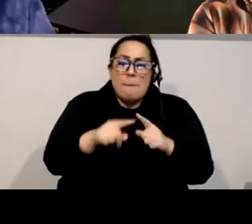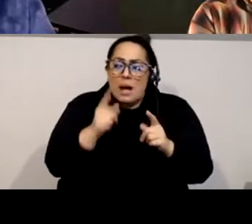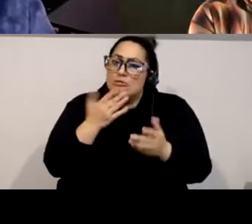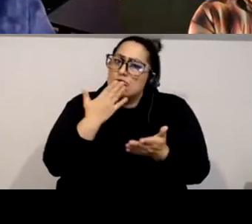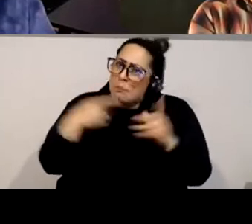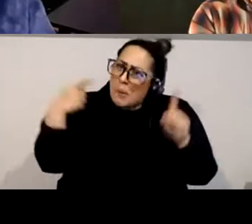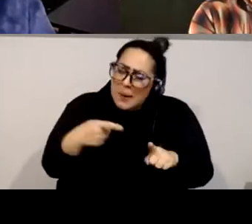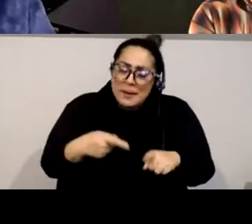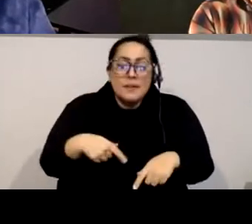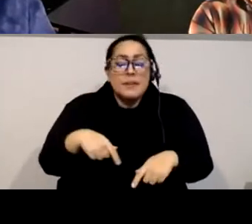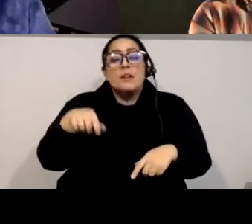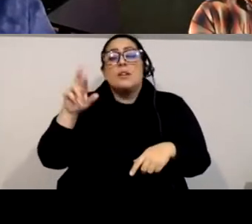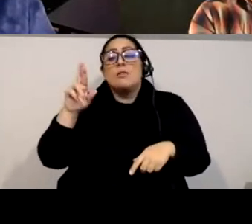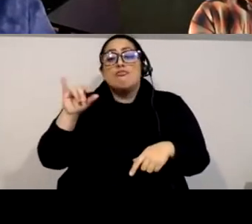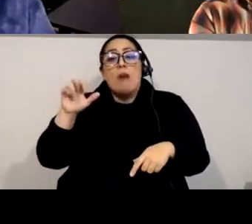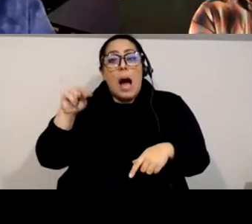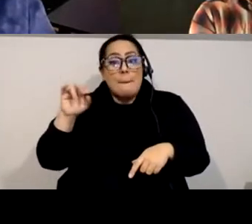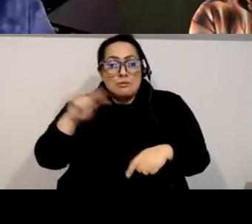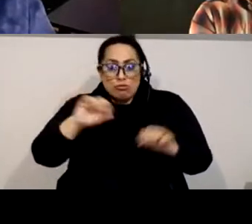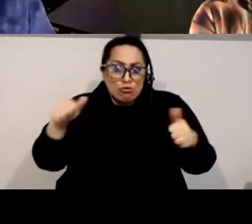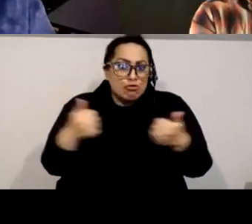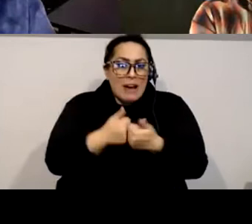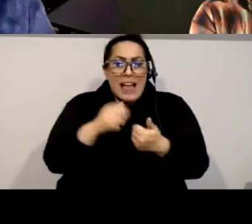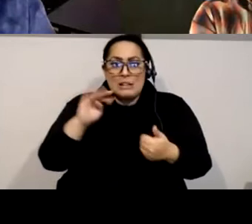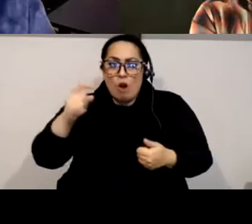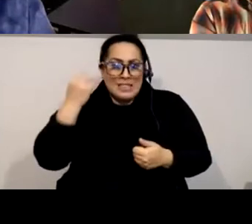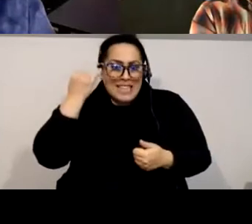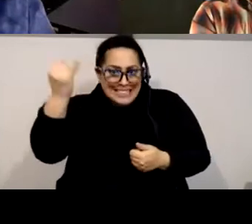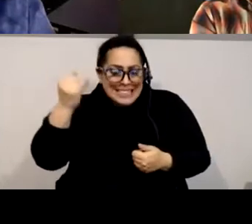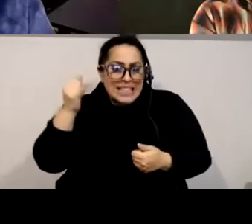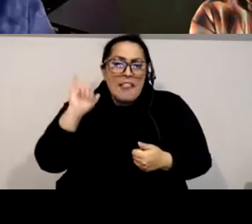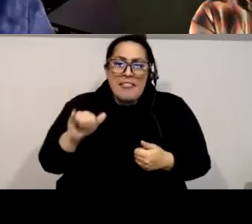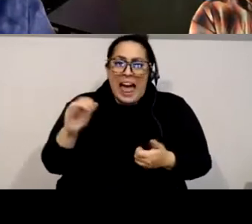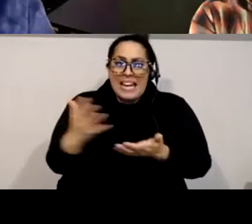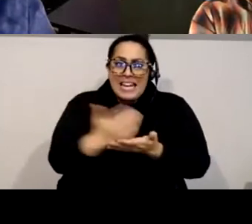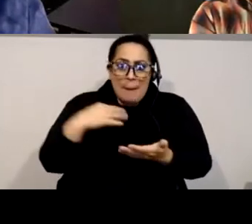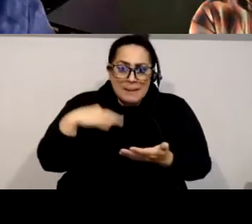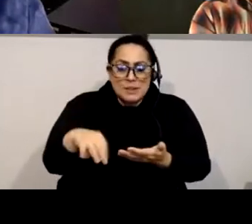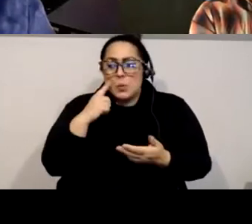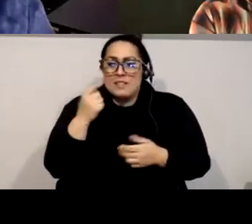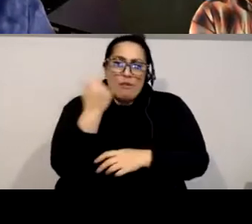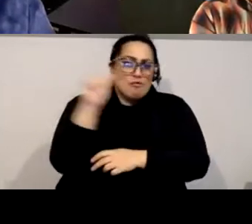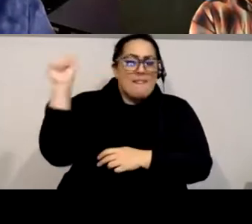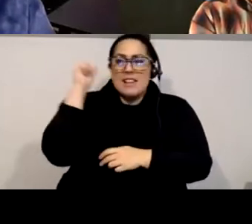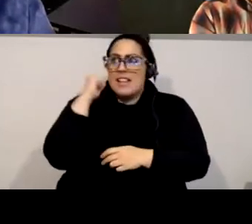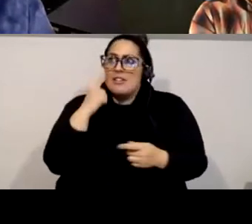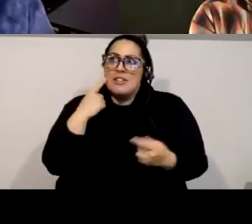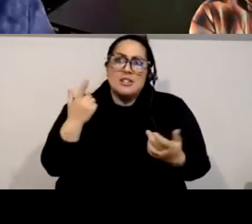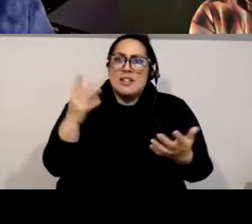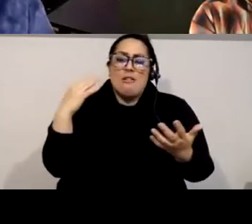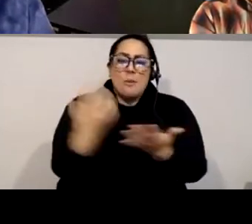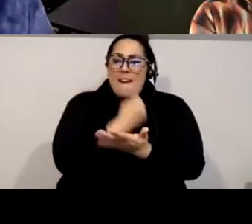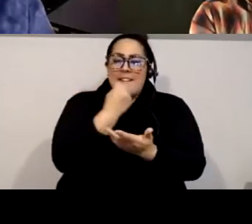Robinson challenged the Marxist idea that capitalism was a revolutionary, revolutionary negation of feudalism. Instead